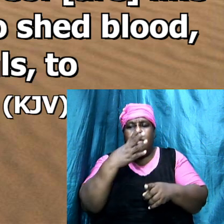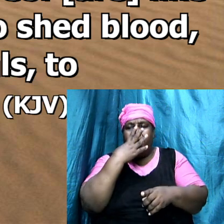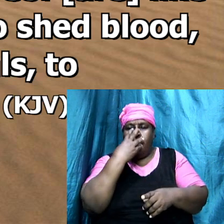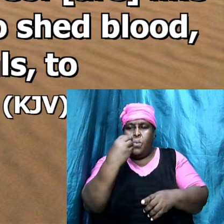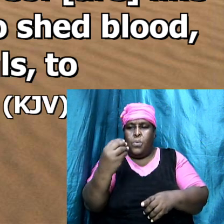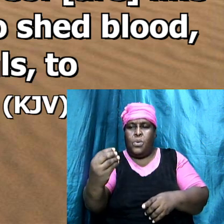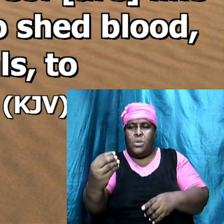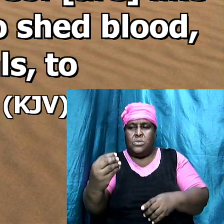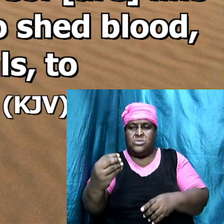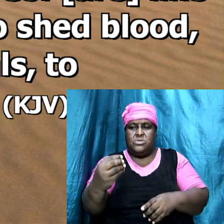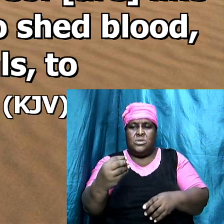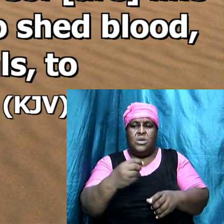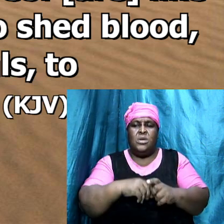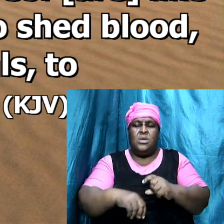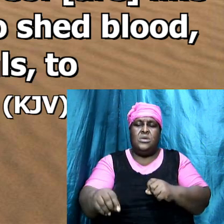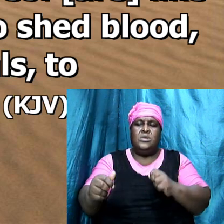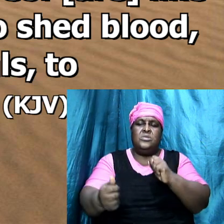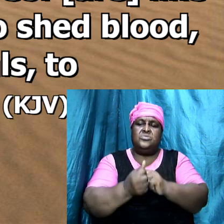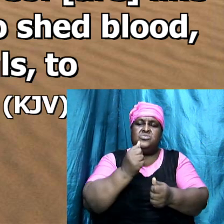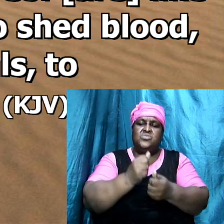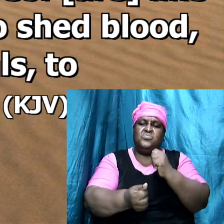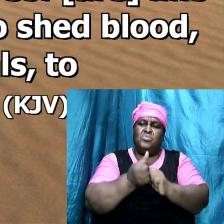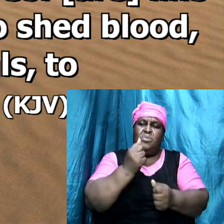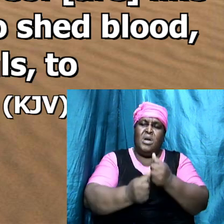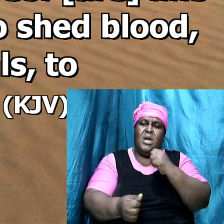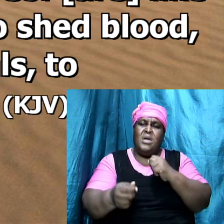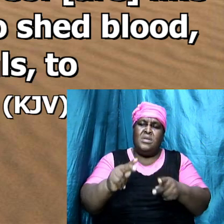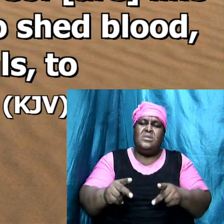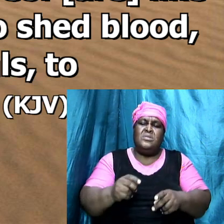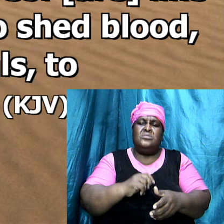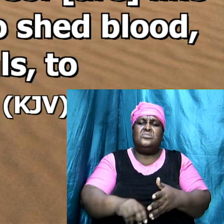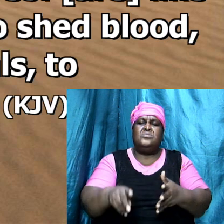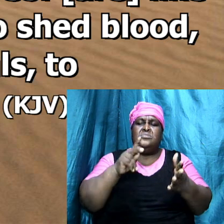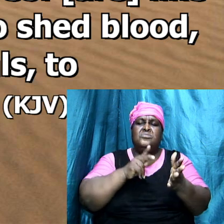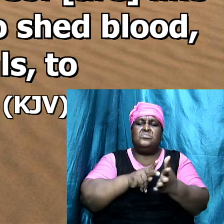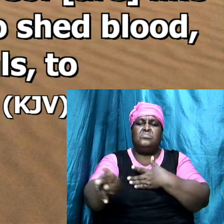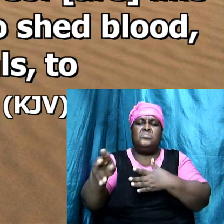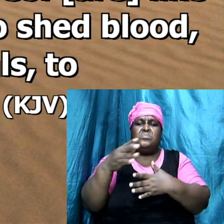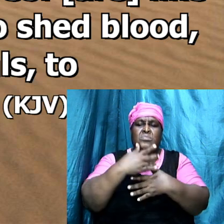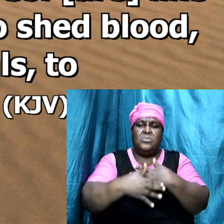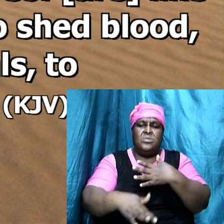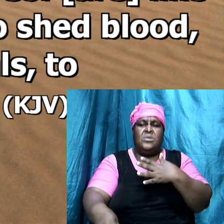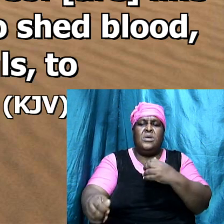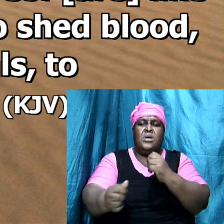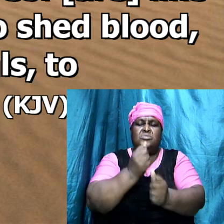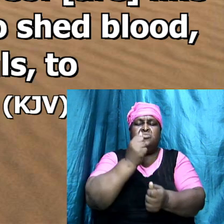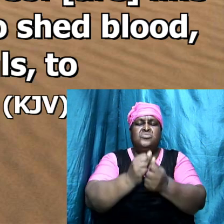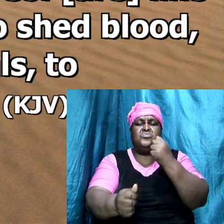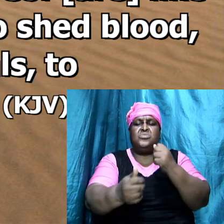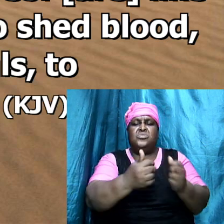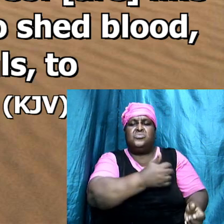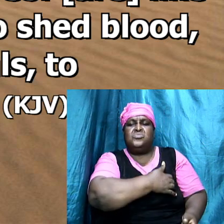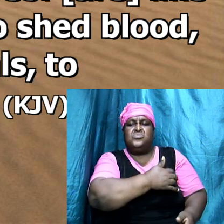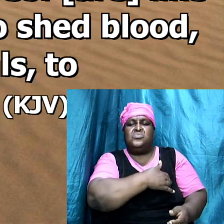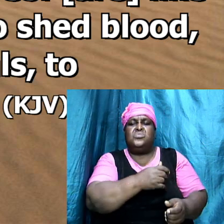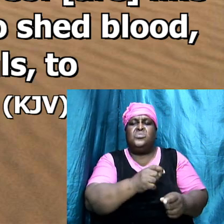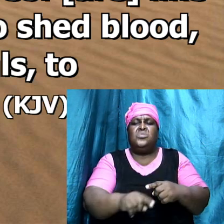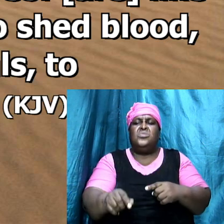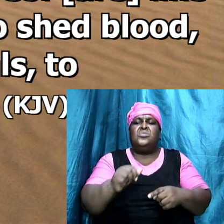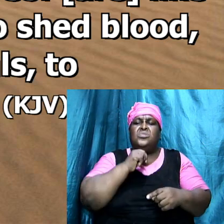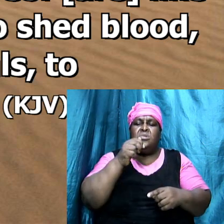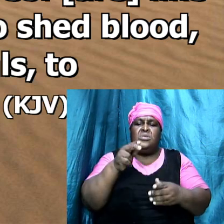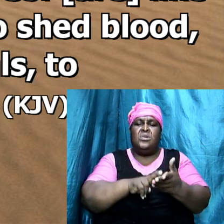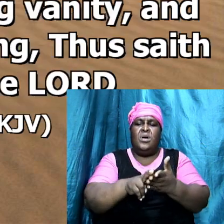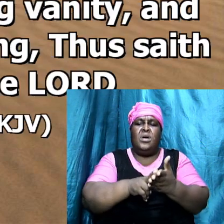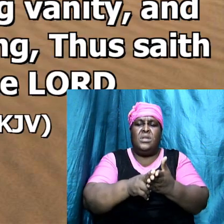ravening the prey to shed blood and to destroy souls to get dishonest gain